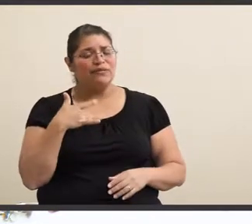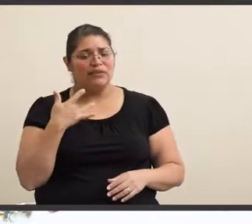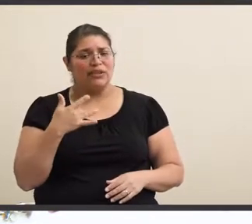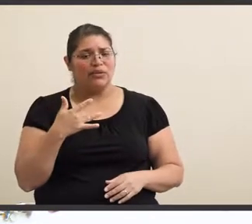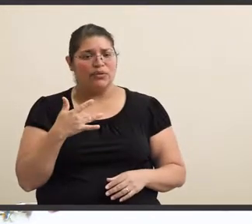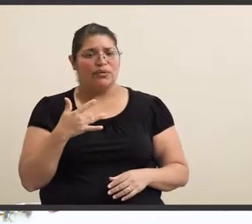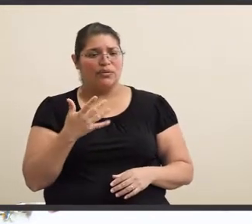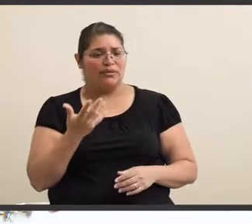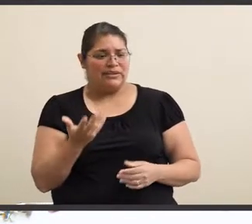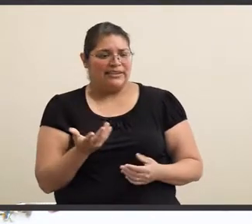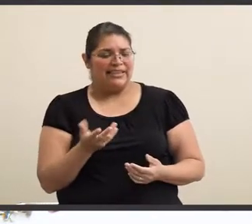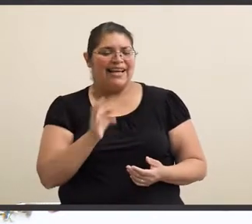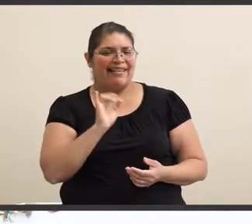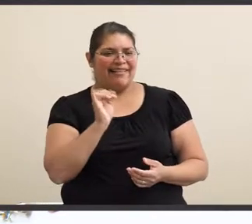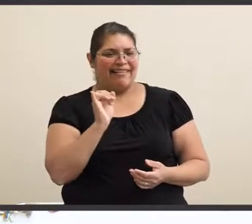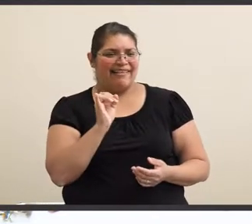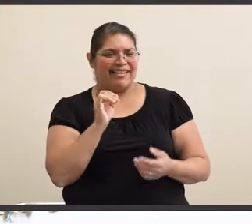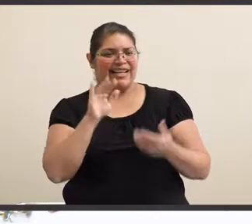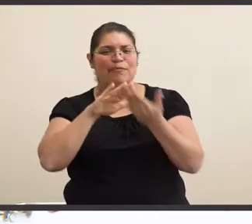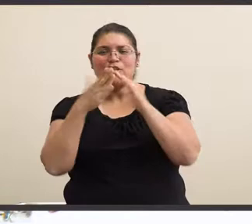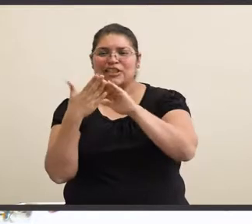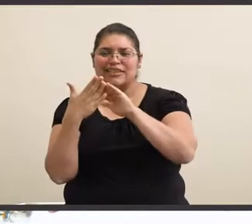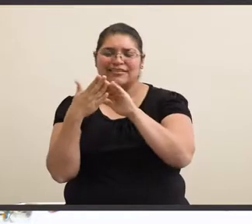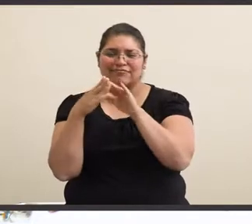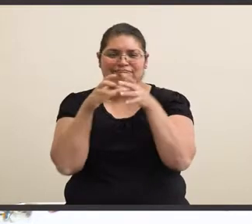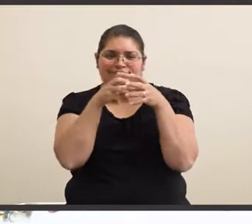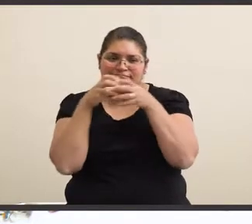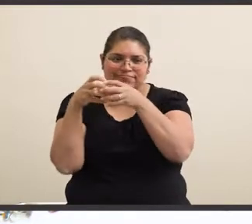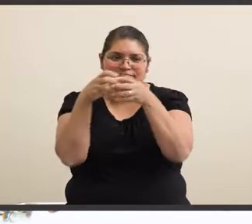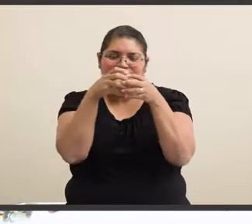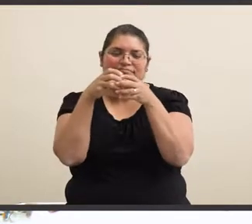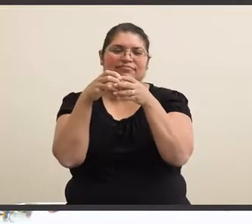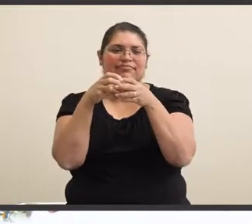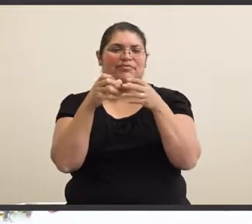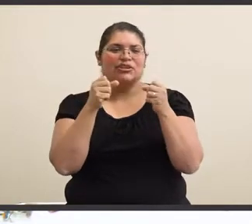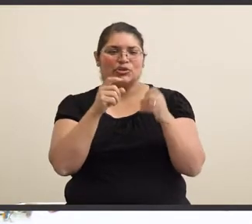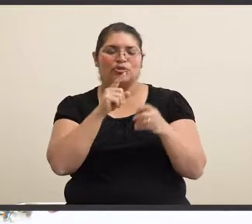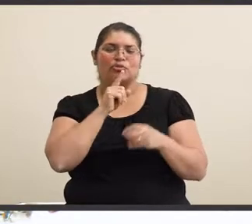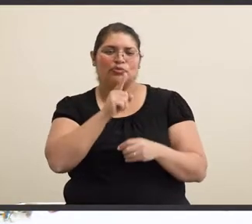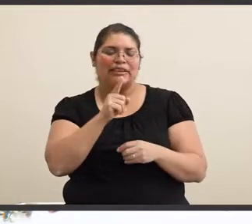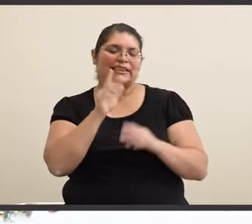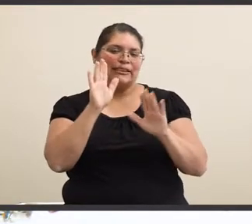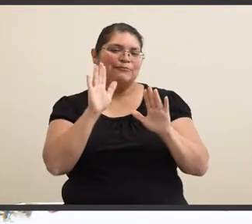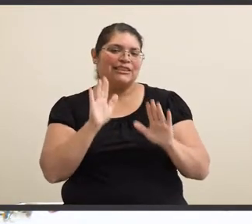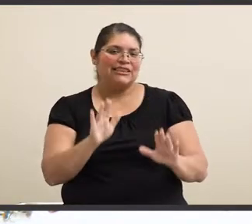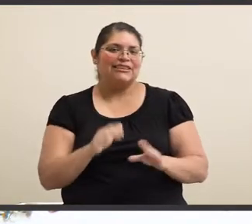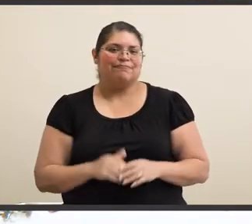it's kind of a community. So it's, it's pretty amazing.